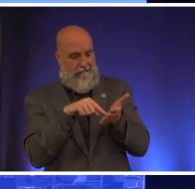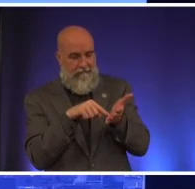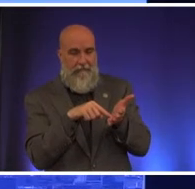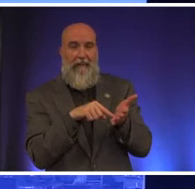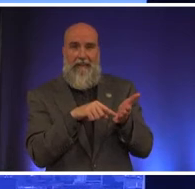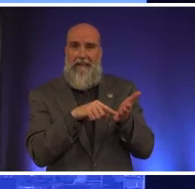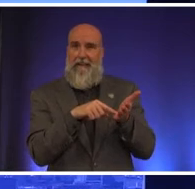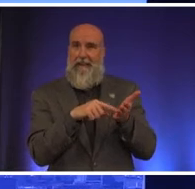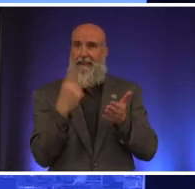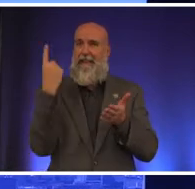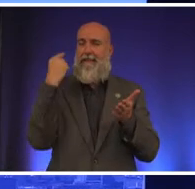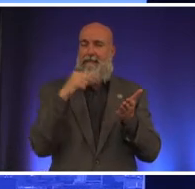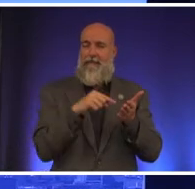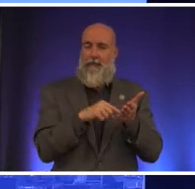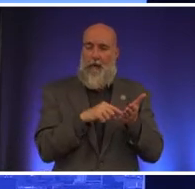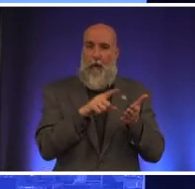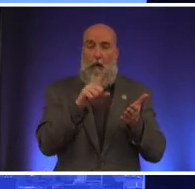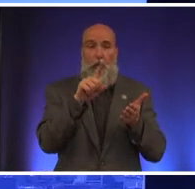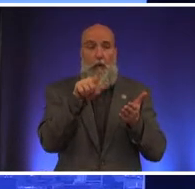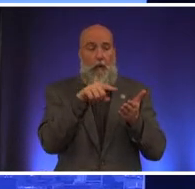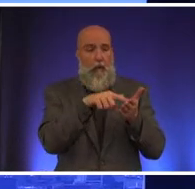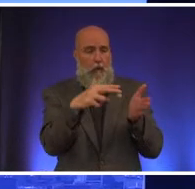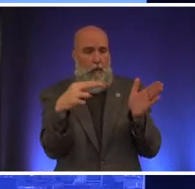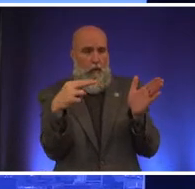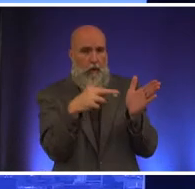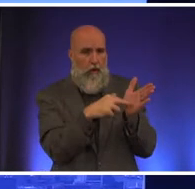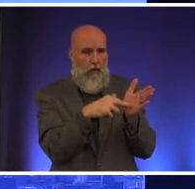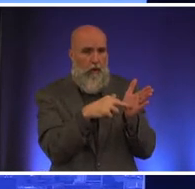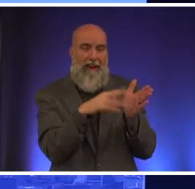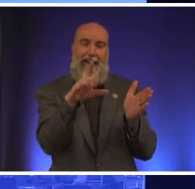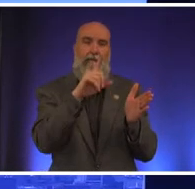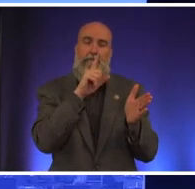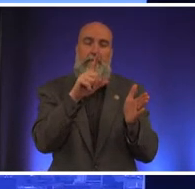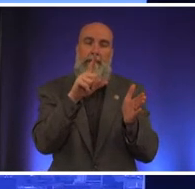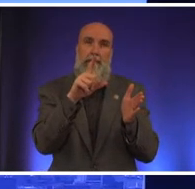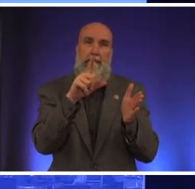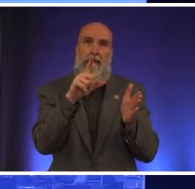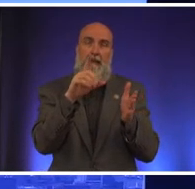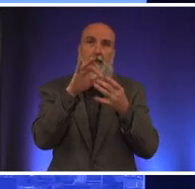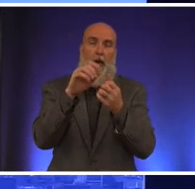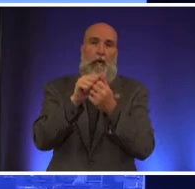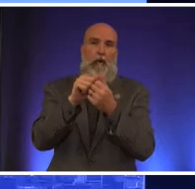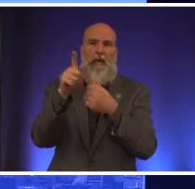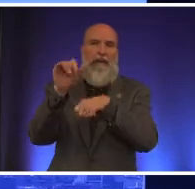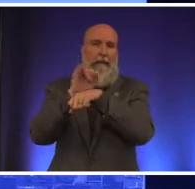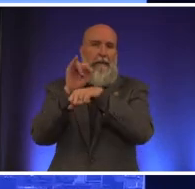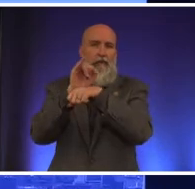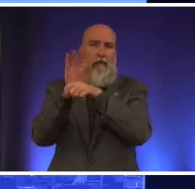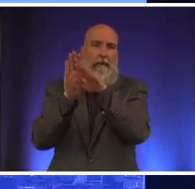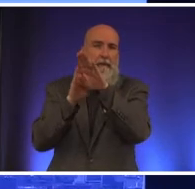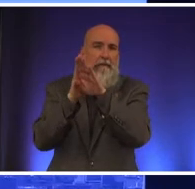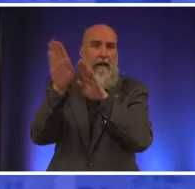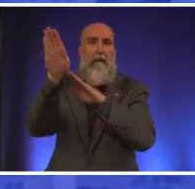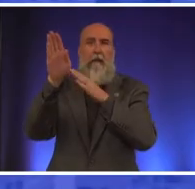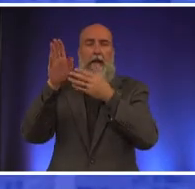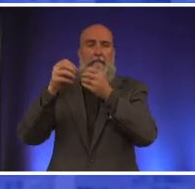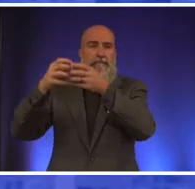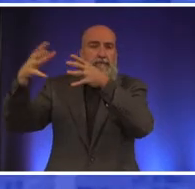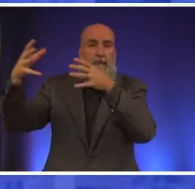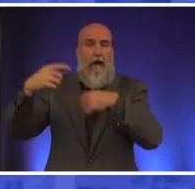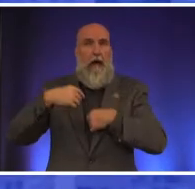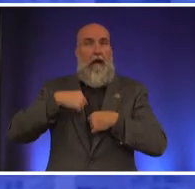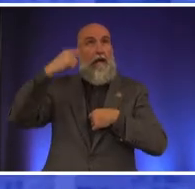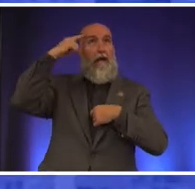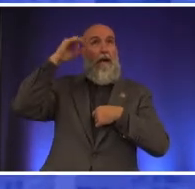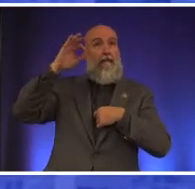last year when you looked at the uh this has to do with industrial development and us being more mindful of